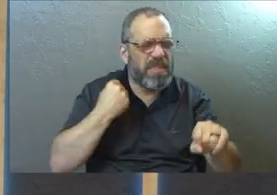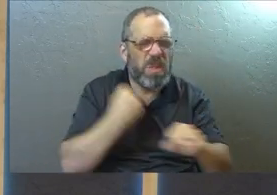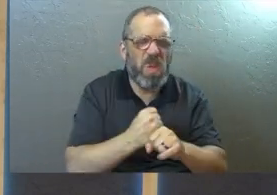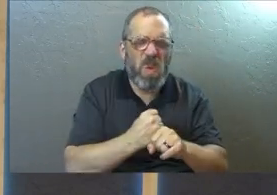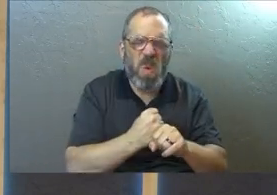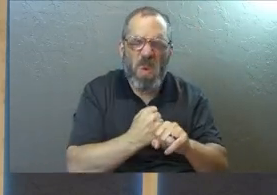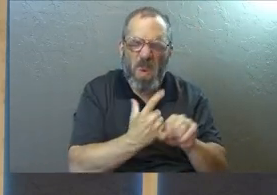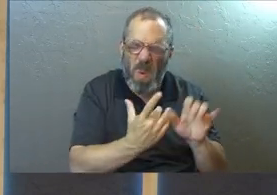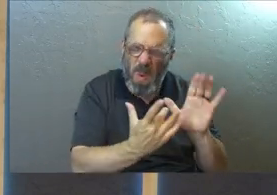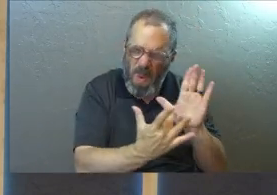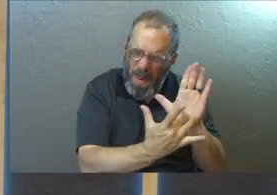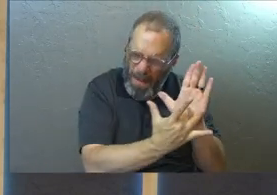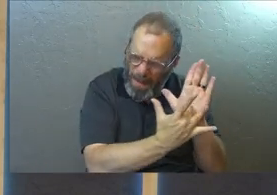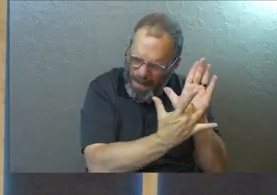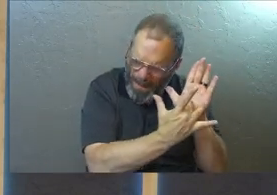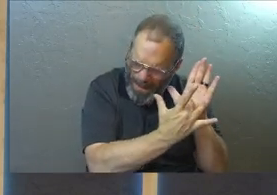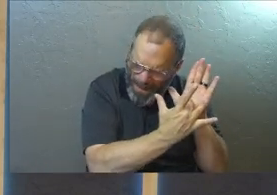cut me.